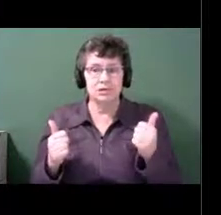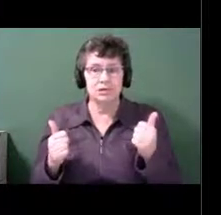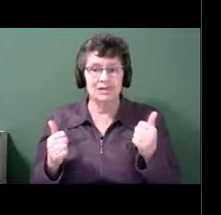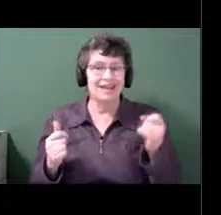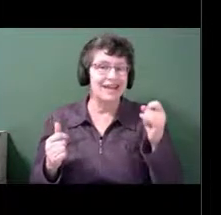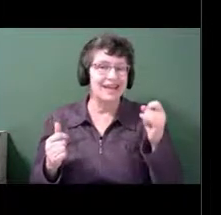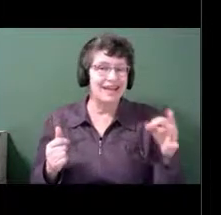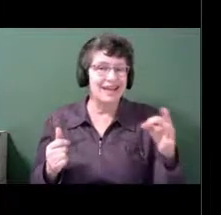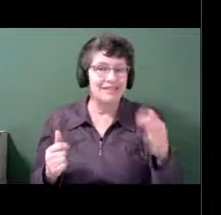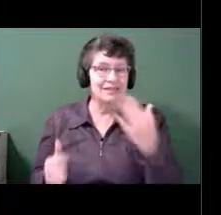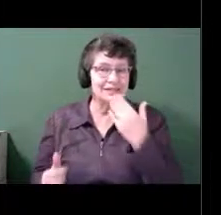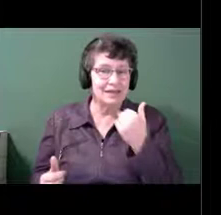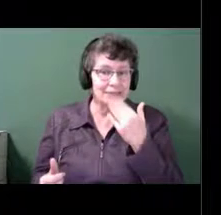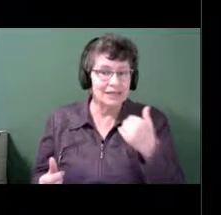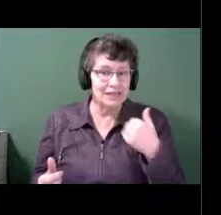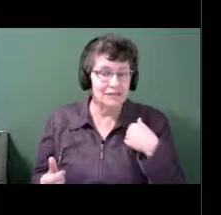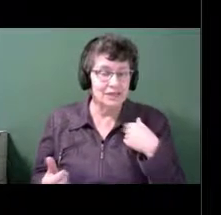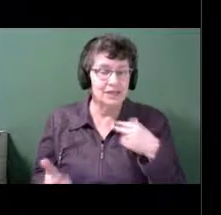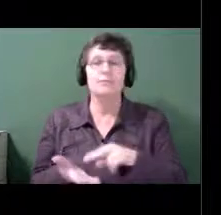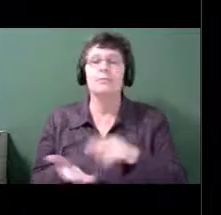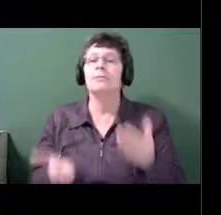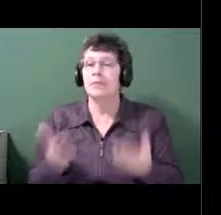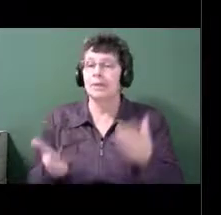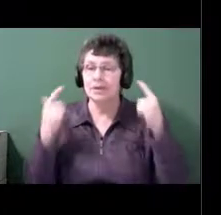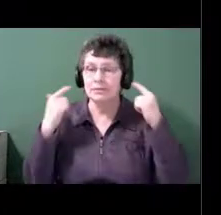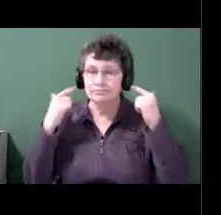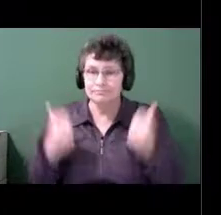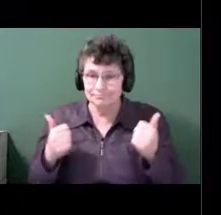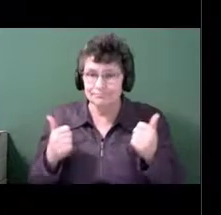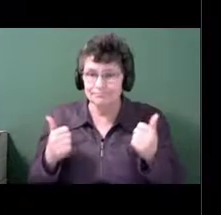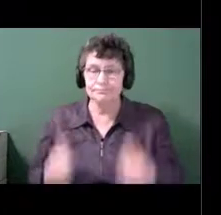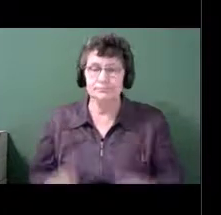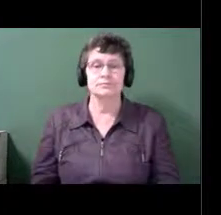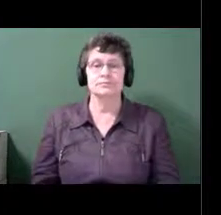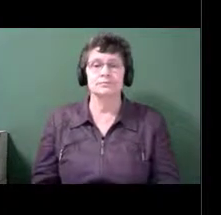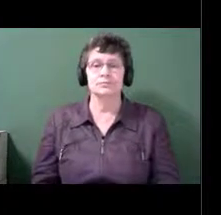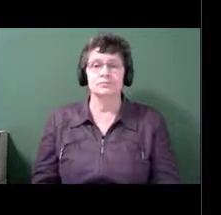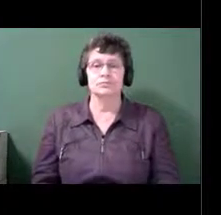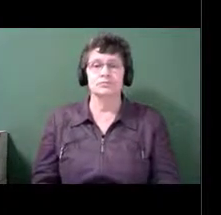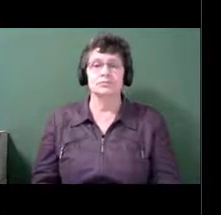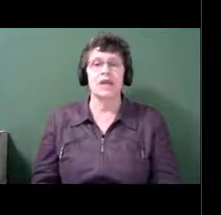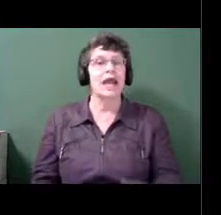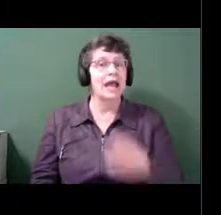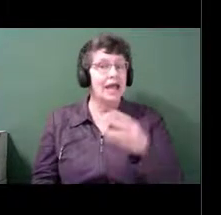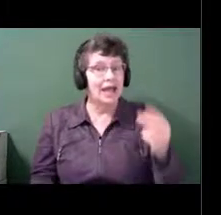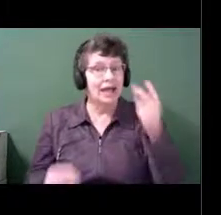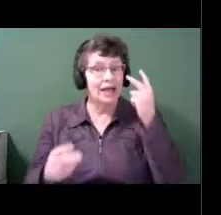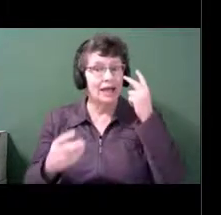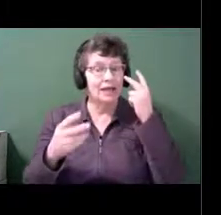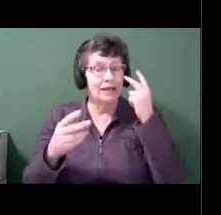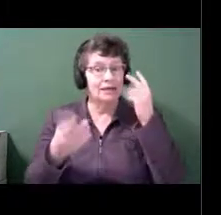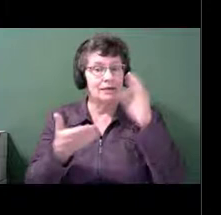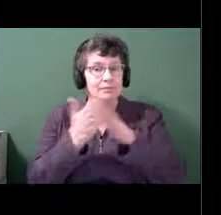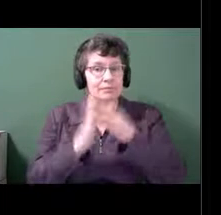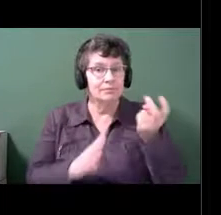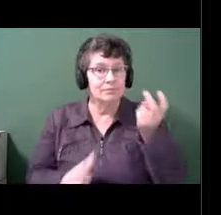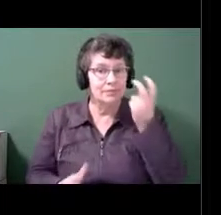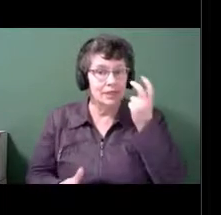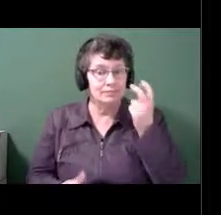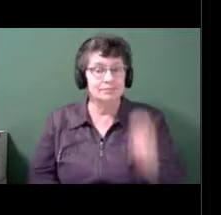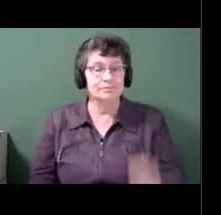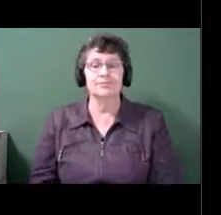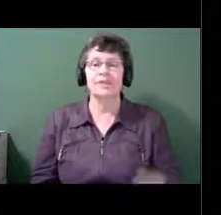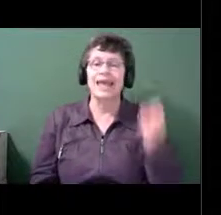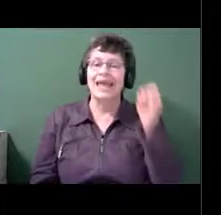you have a higher risk of a hearing loss and certainly a vision loss. If you have cardiovascular disease